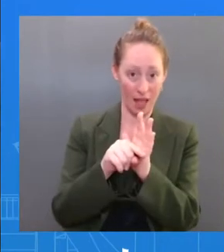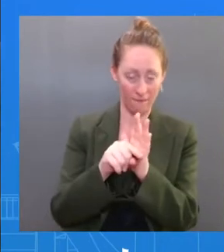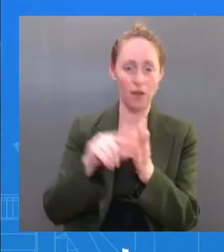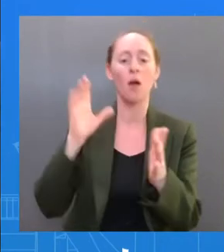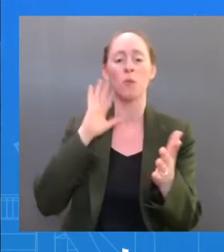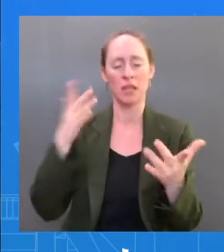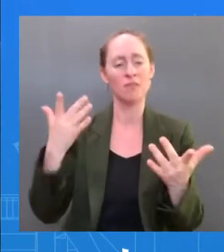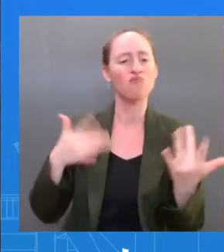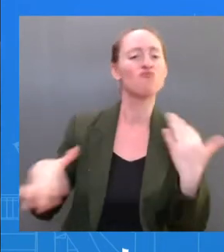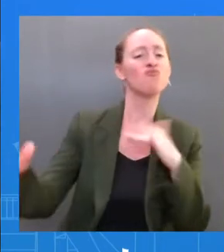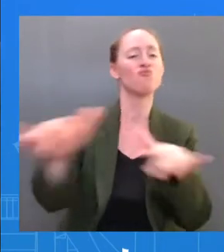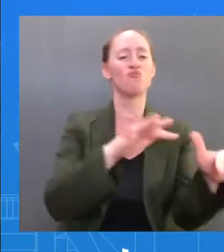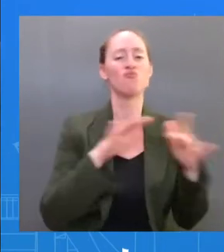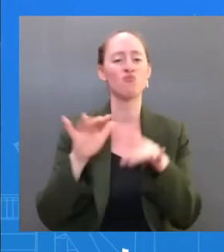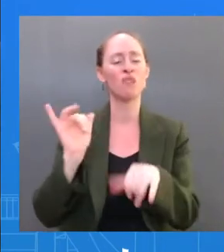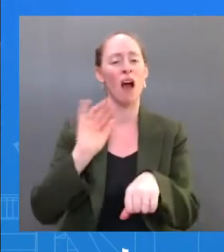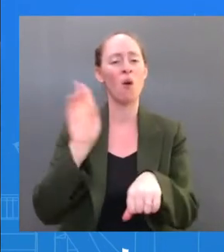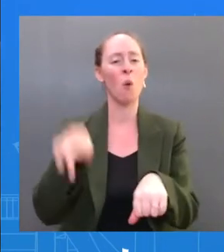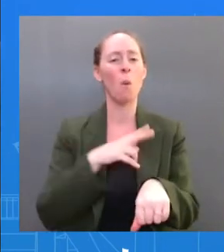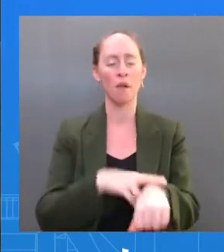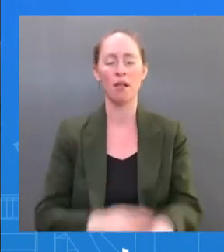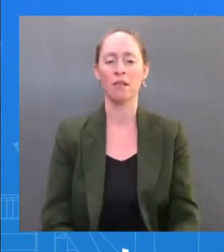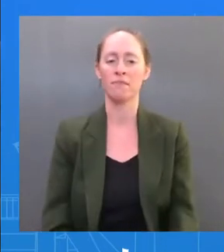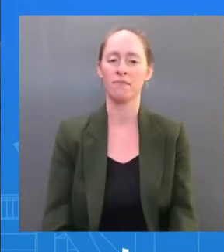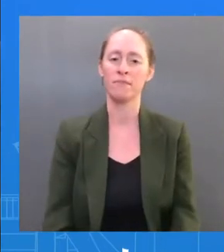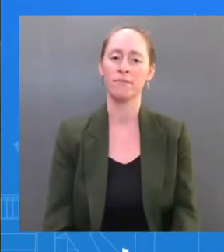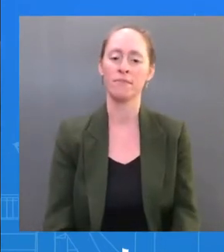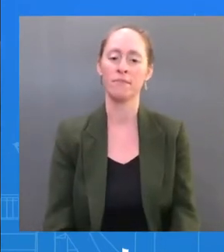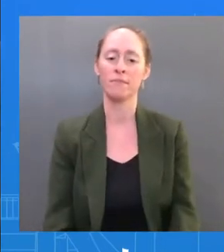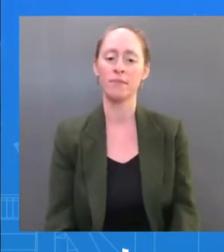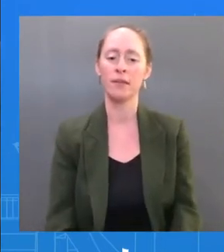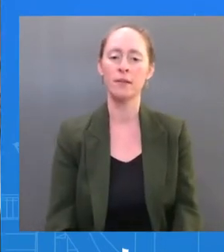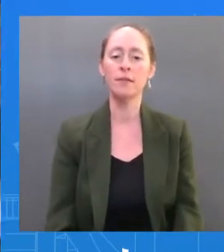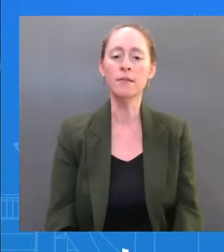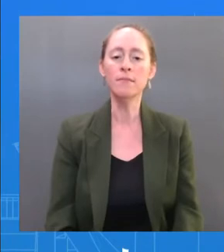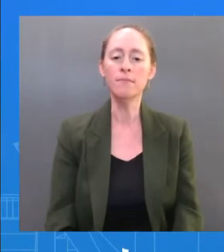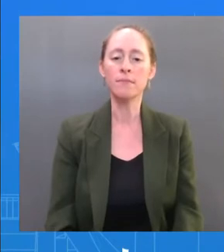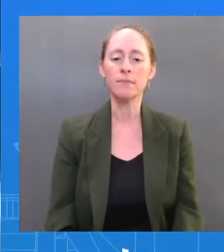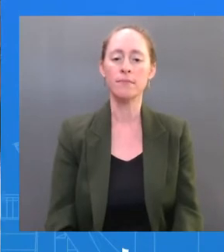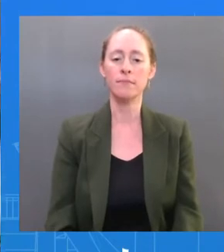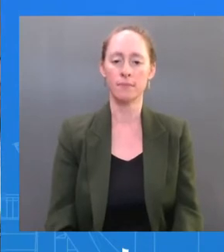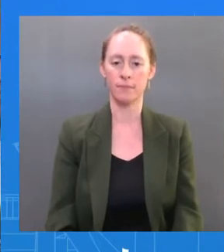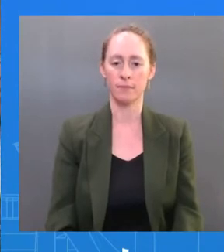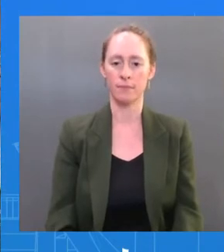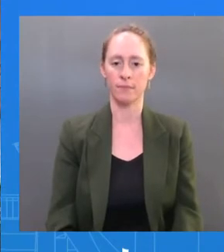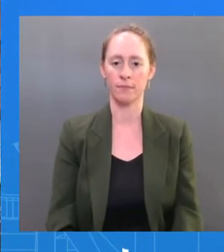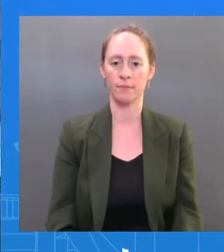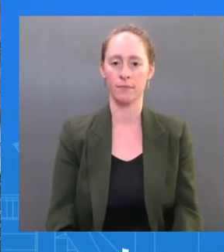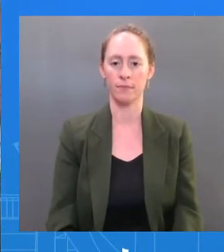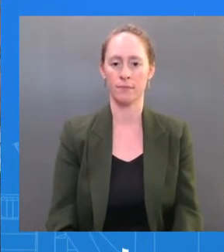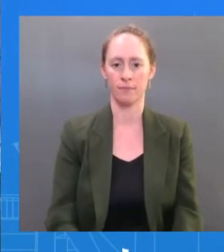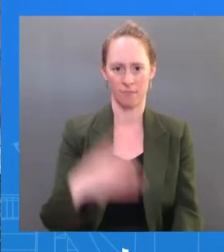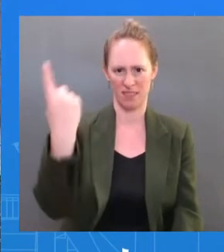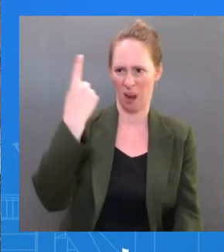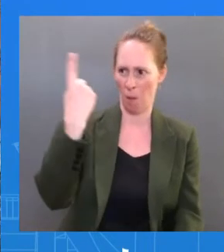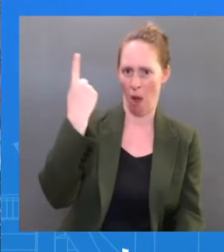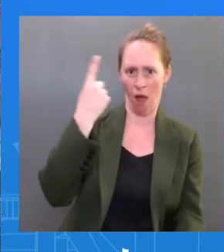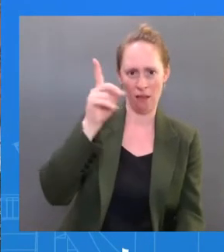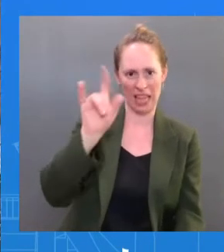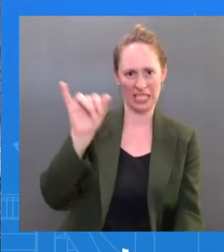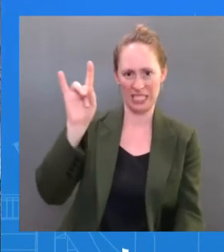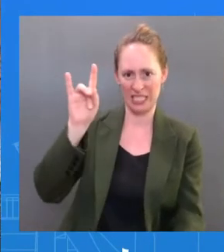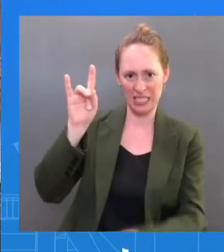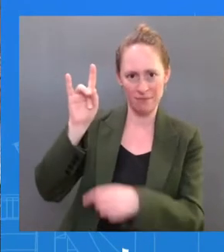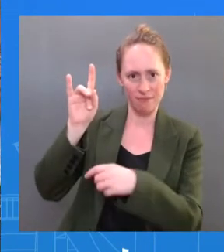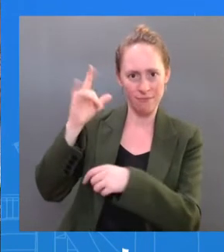— what precautions did you take for the person who filmed the video? I just want to touch on a couple of things. So, look, right now we